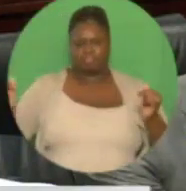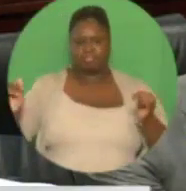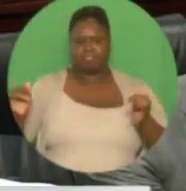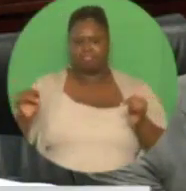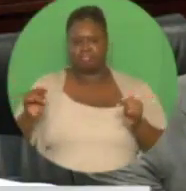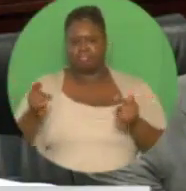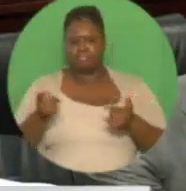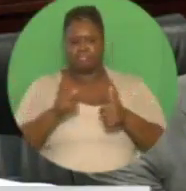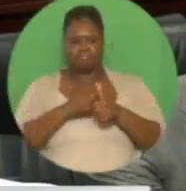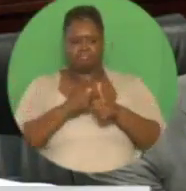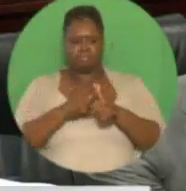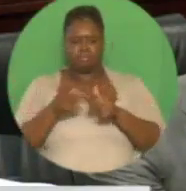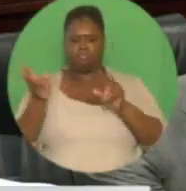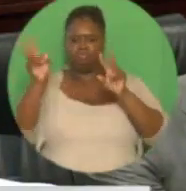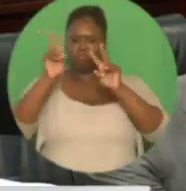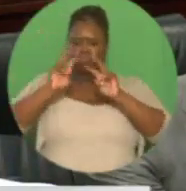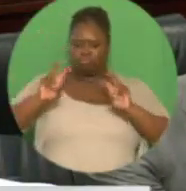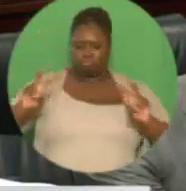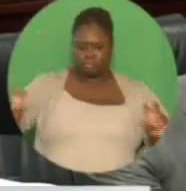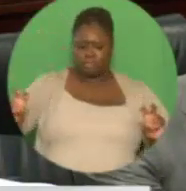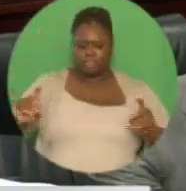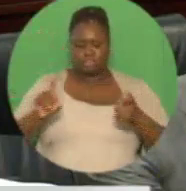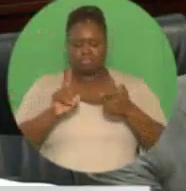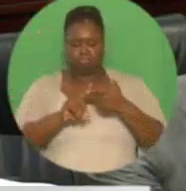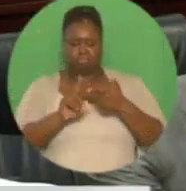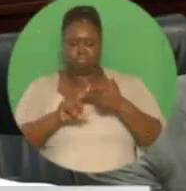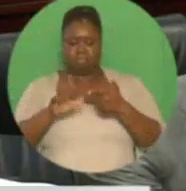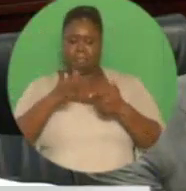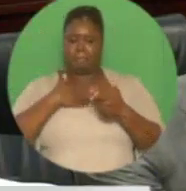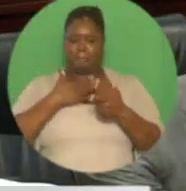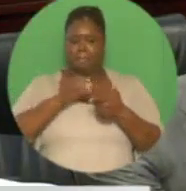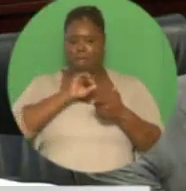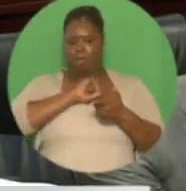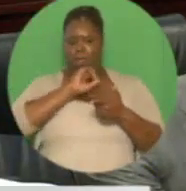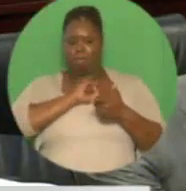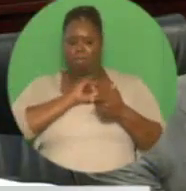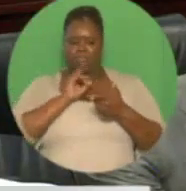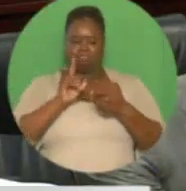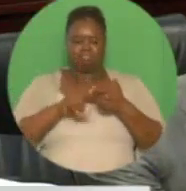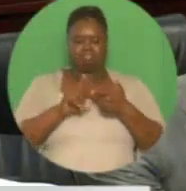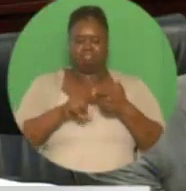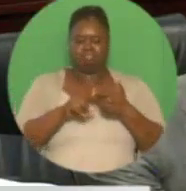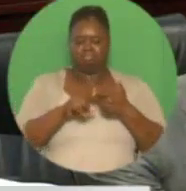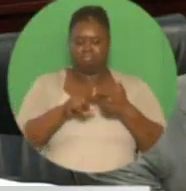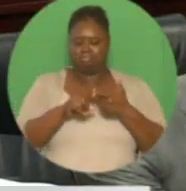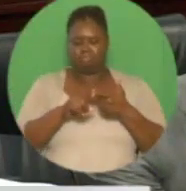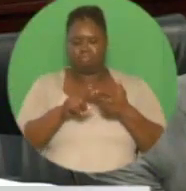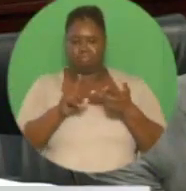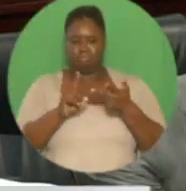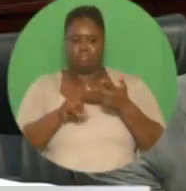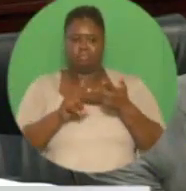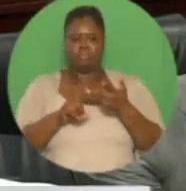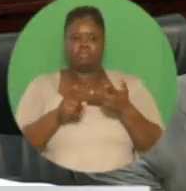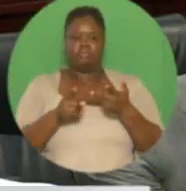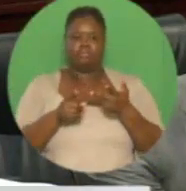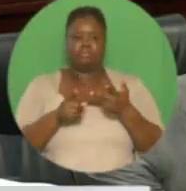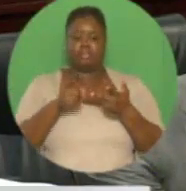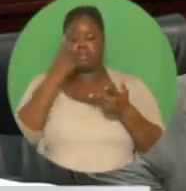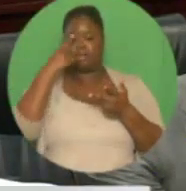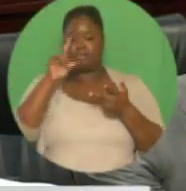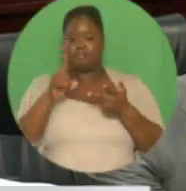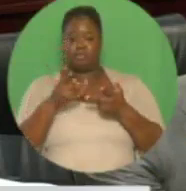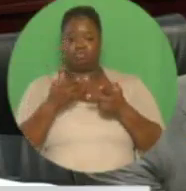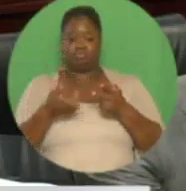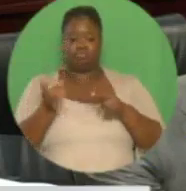research and product development, brand building, food safety compliance requirements, value-added initiatives, and energy